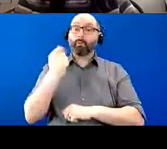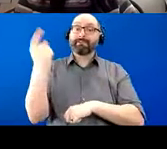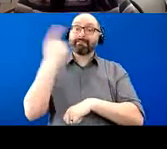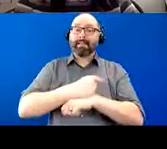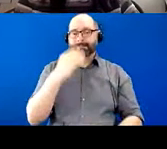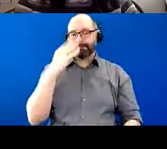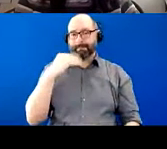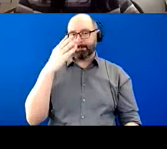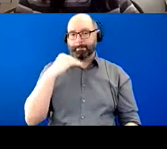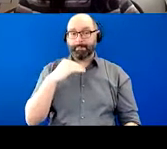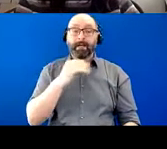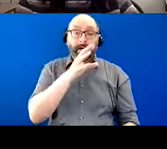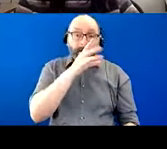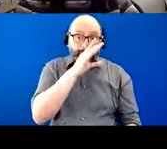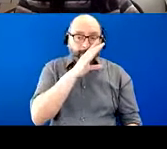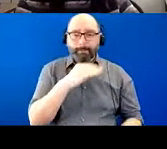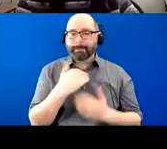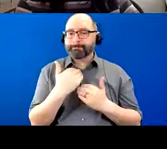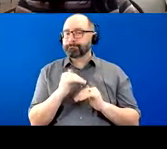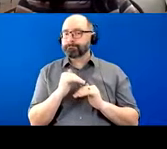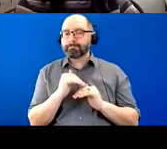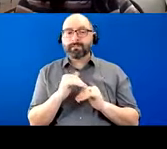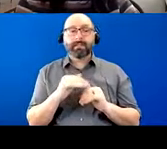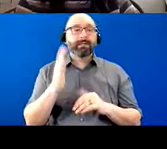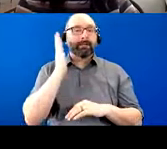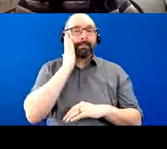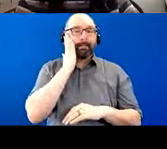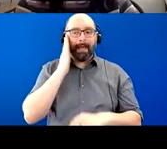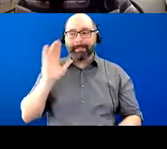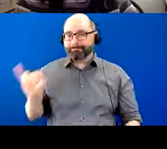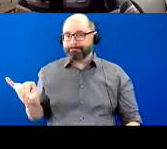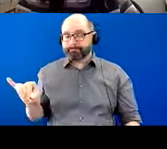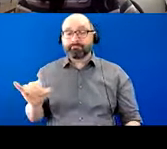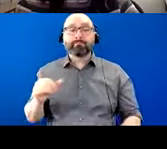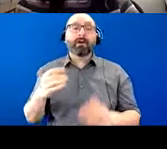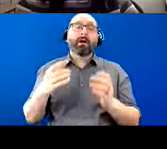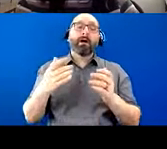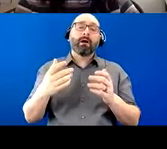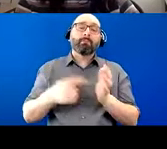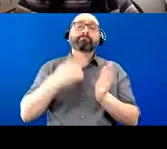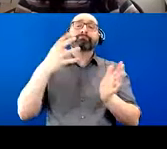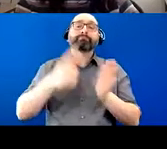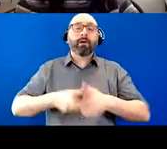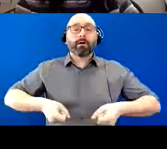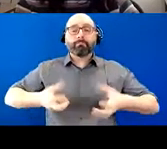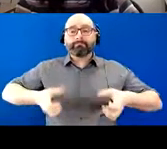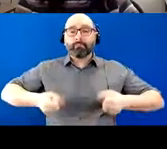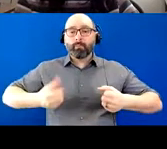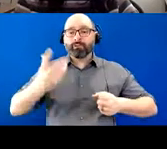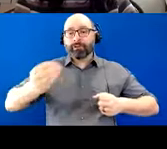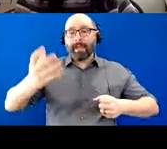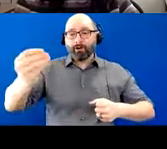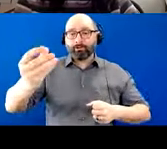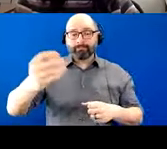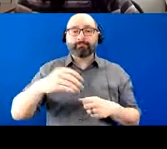uh, very nonverbal and bed bound. Um, they were still able to take him out for walks in his wheelchair. Um, he had, you know, increasing